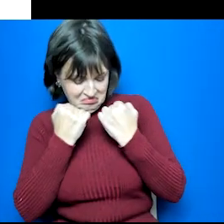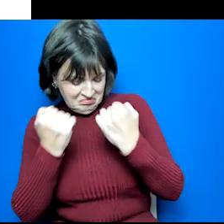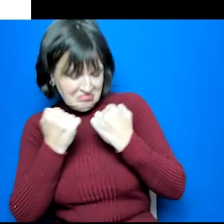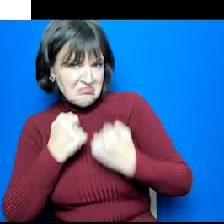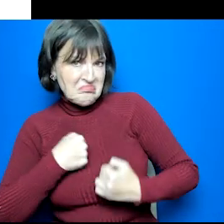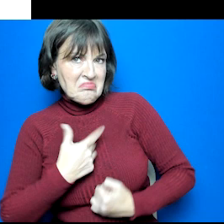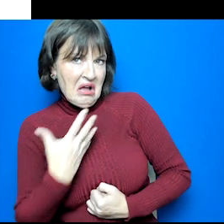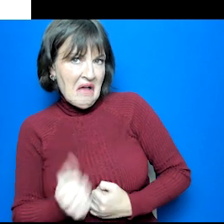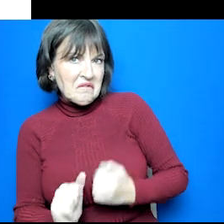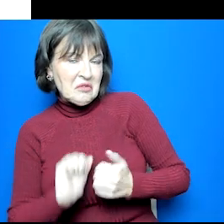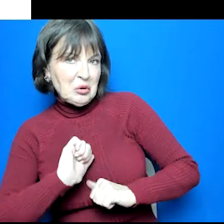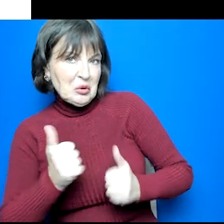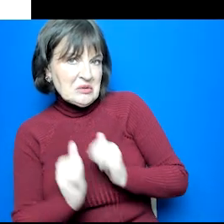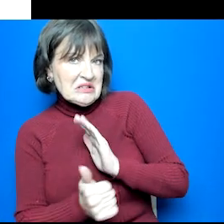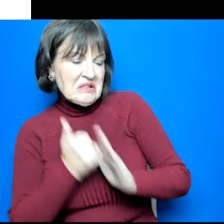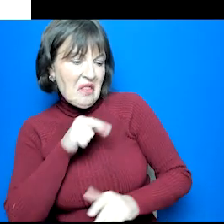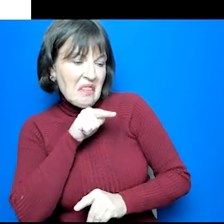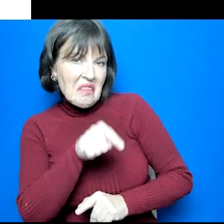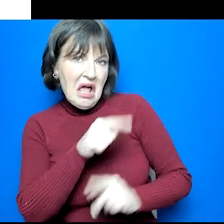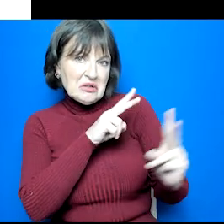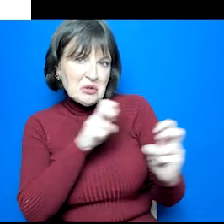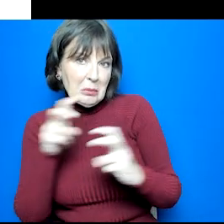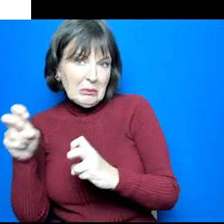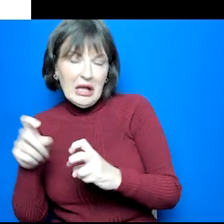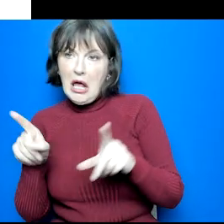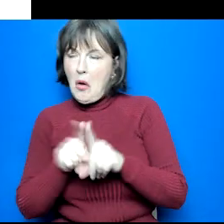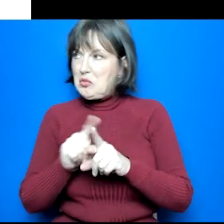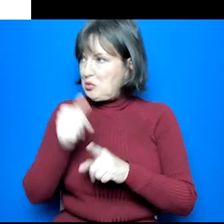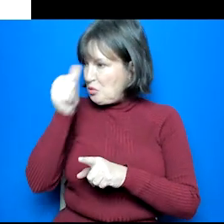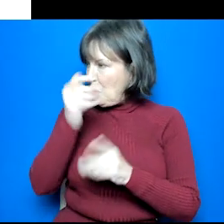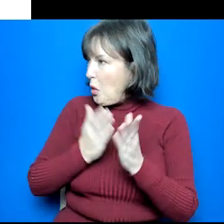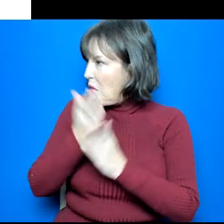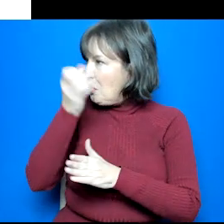and being able to develop this further and learn from different experiences.